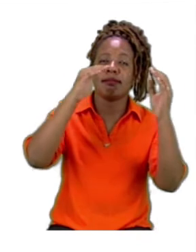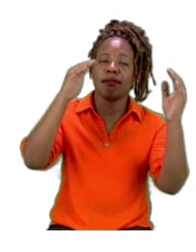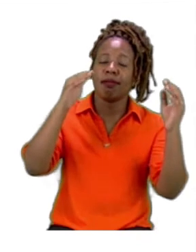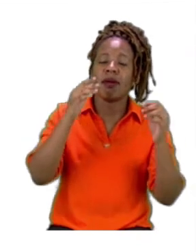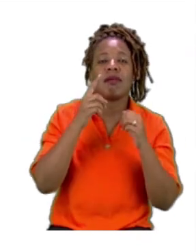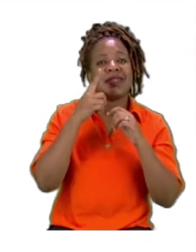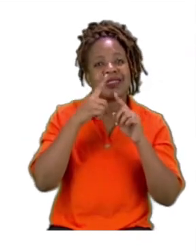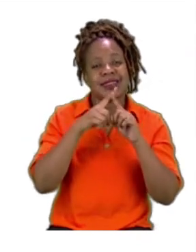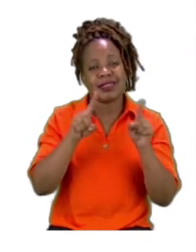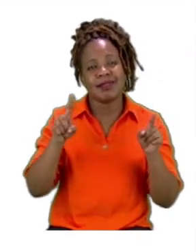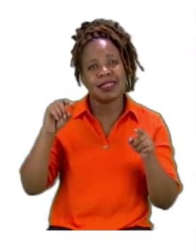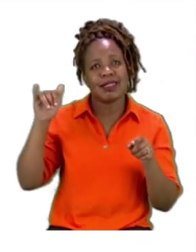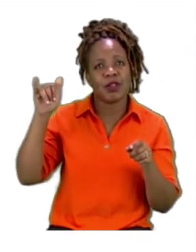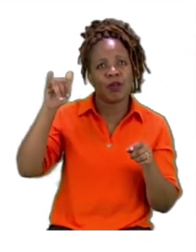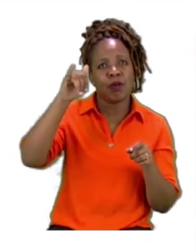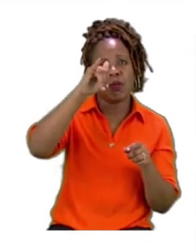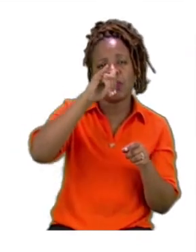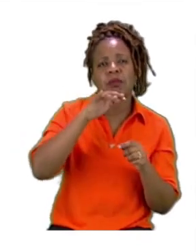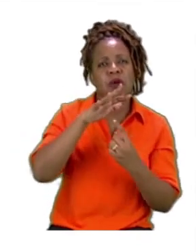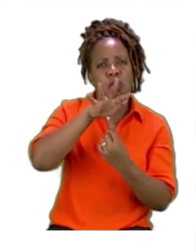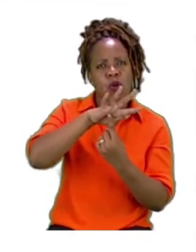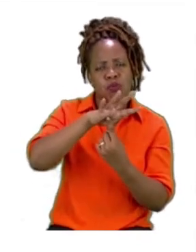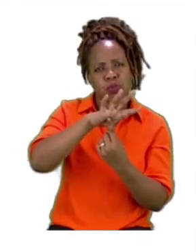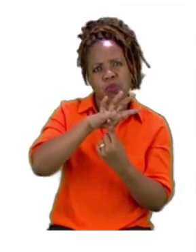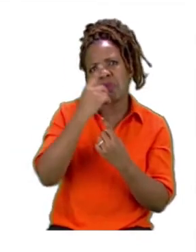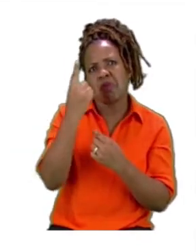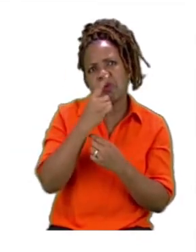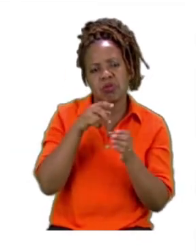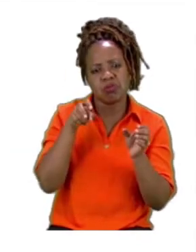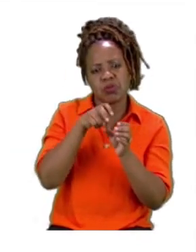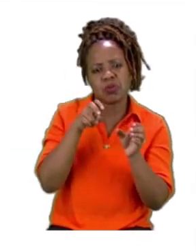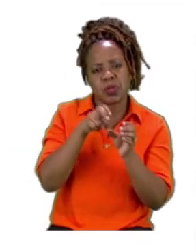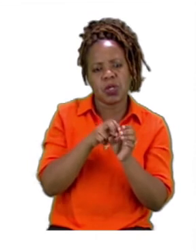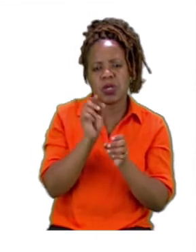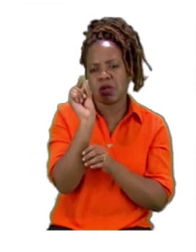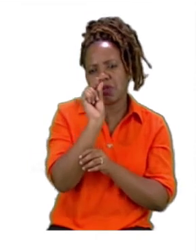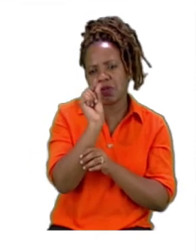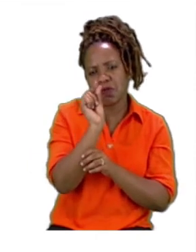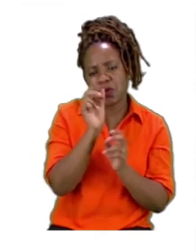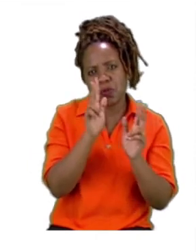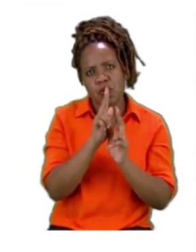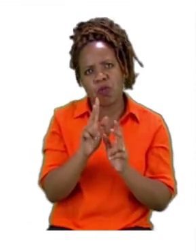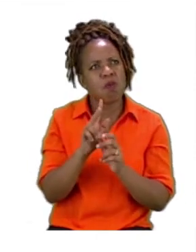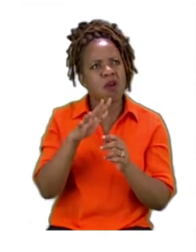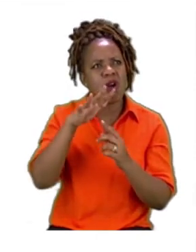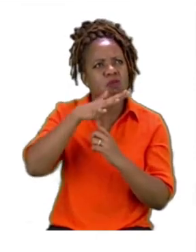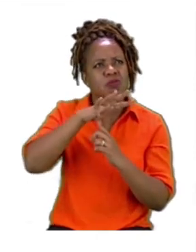different from an airplane because it cannot carry too many people or go a very far distance.